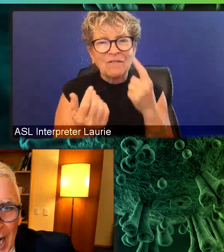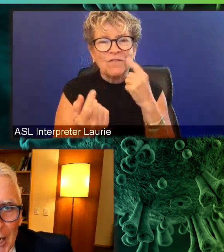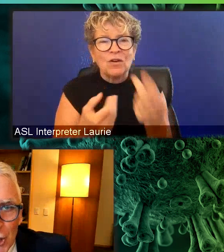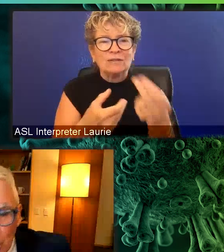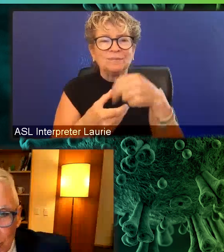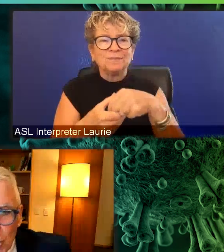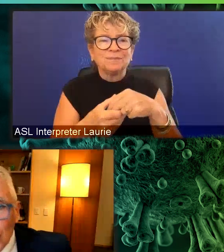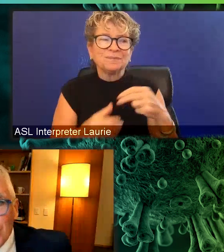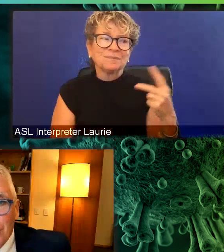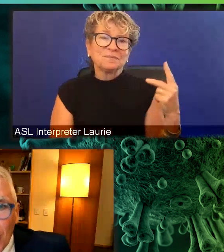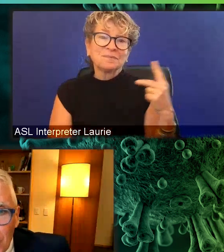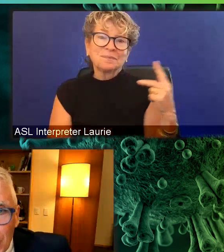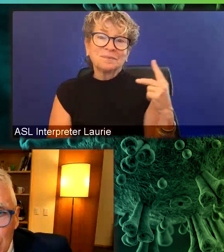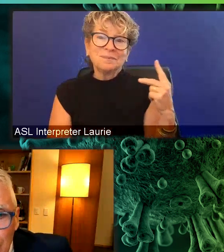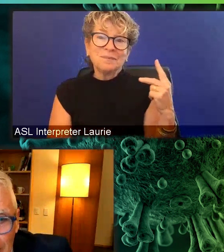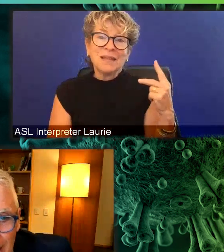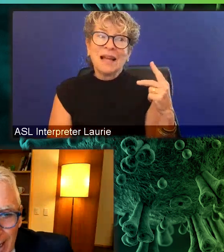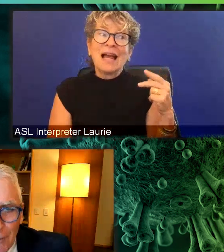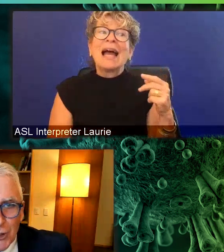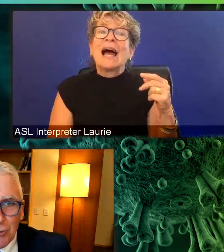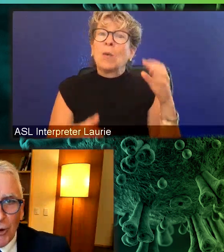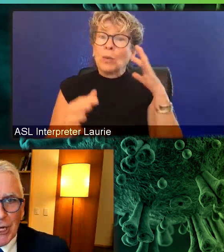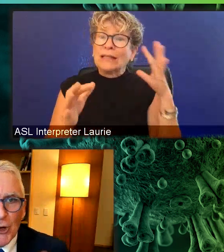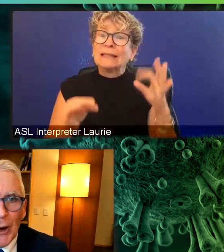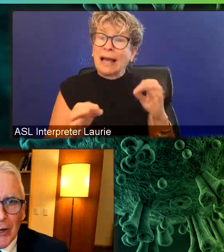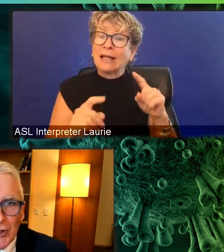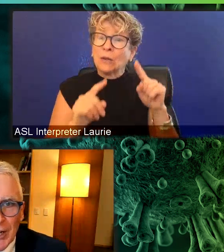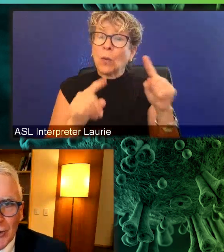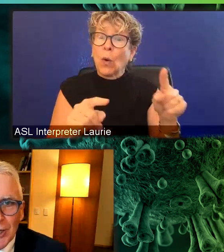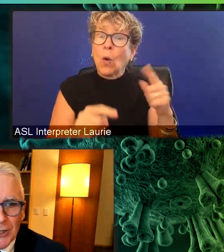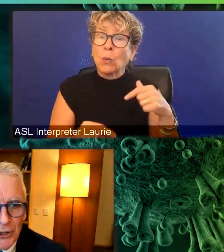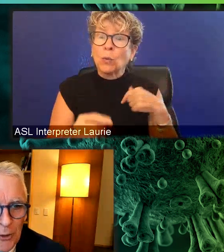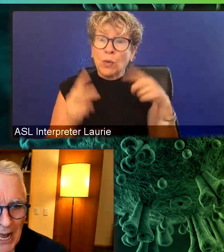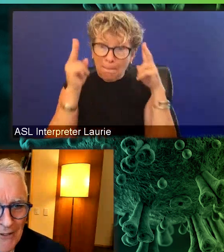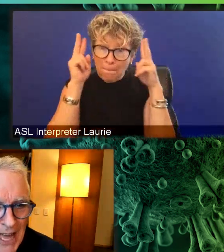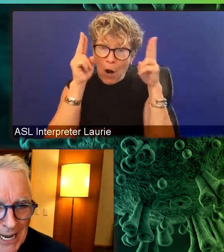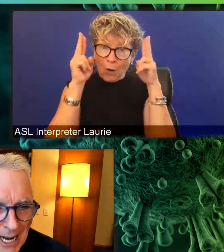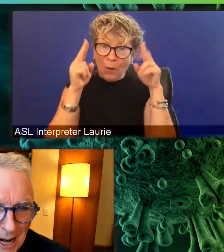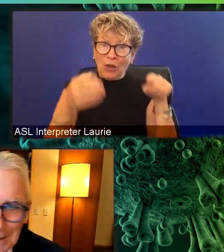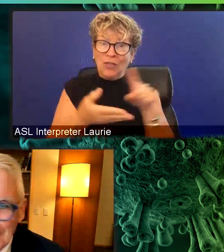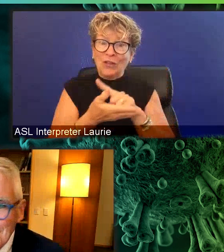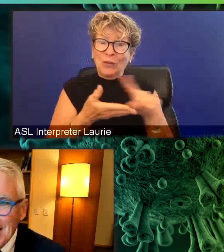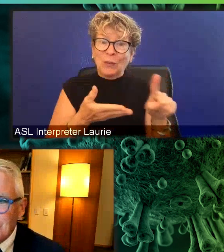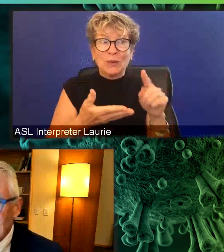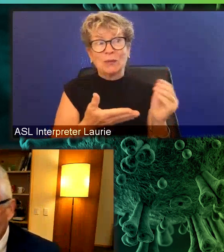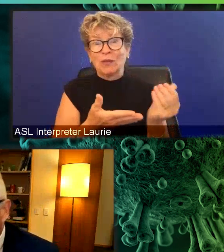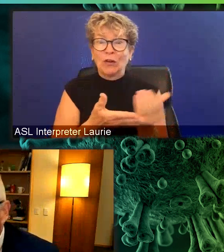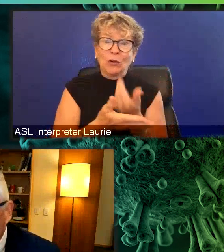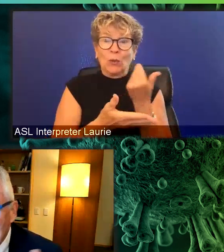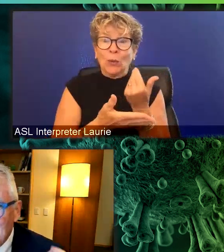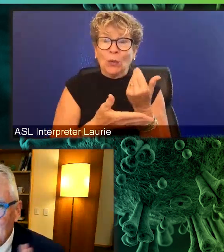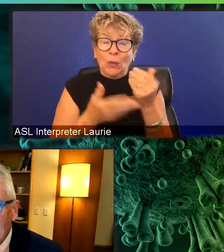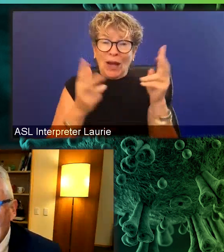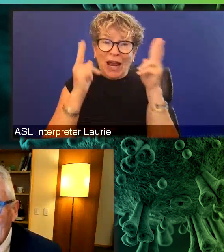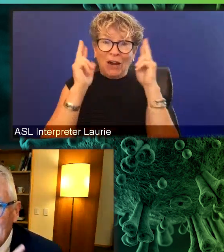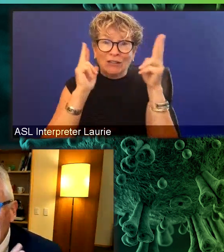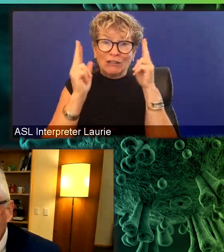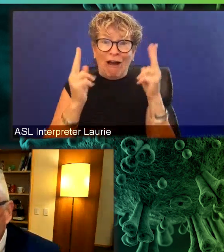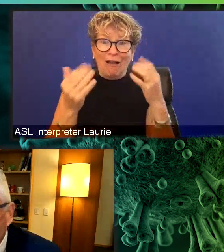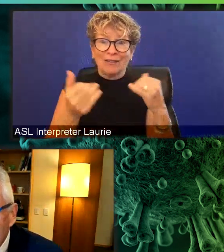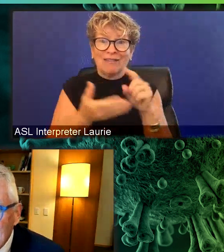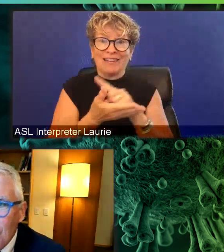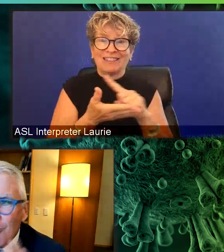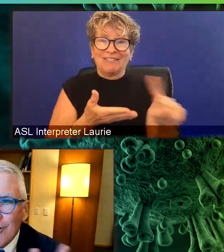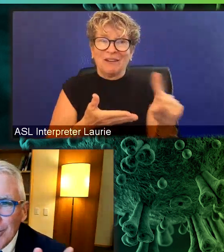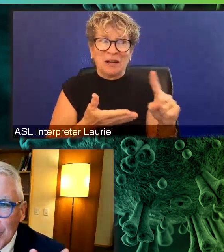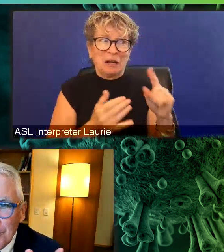Trevor and I chose to go to the barber this week and we're sporting new hairstyles. So we have that in common as well. So Trevor, if you